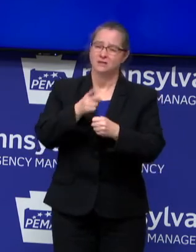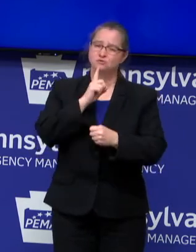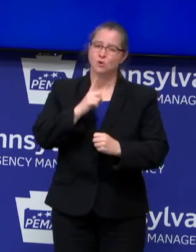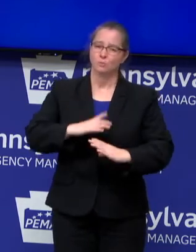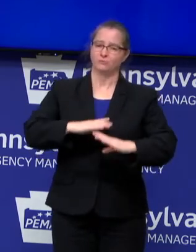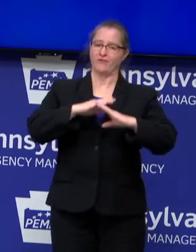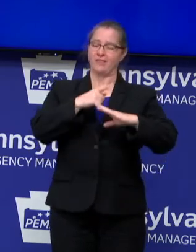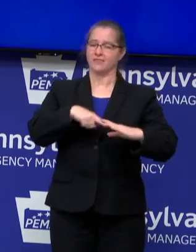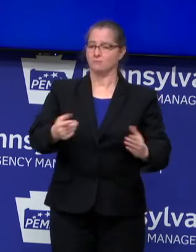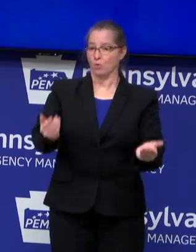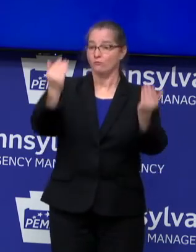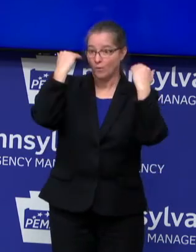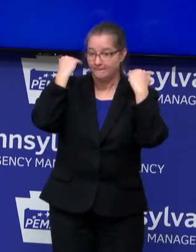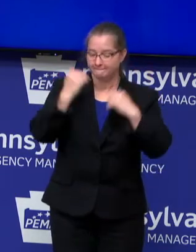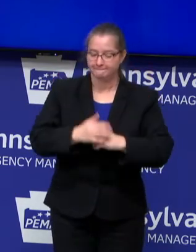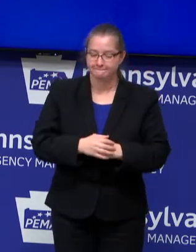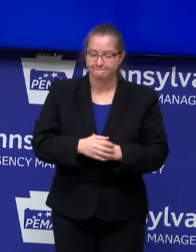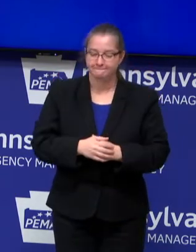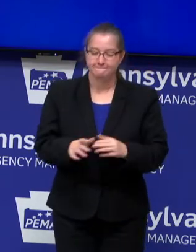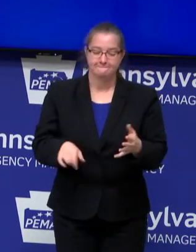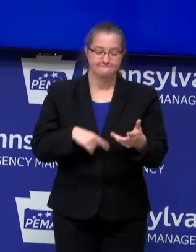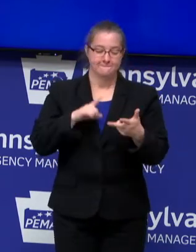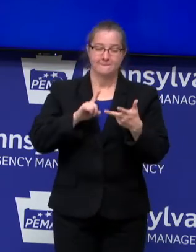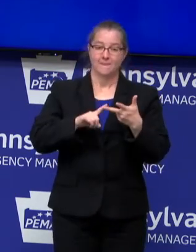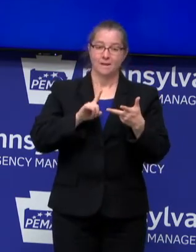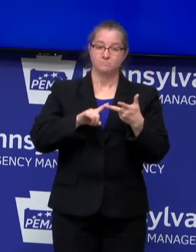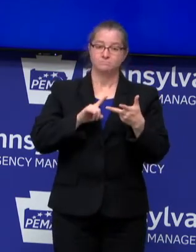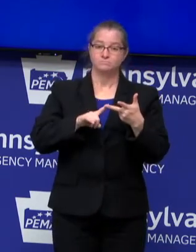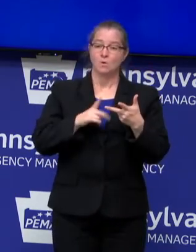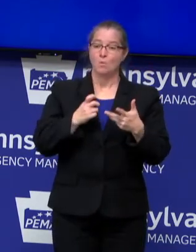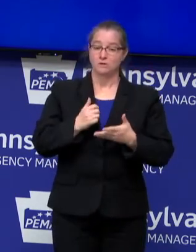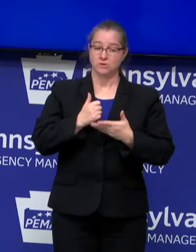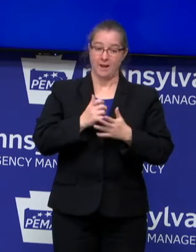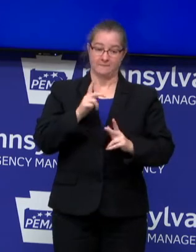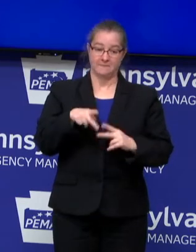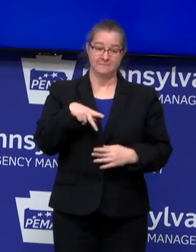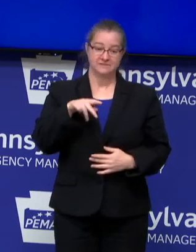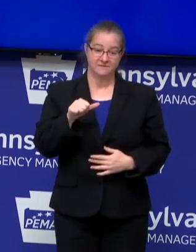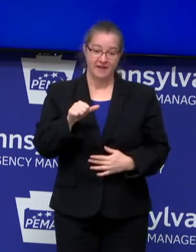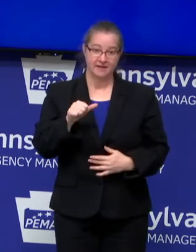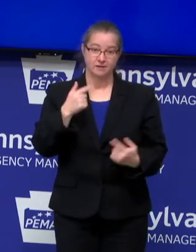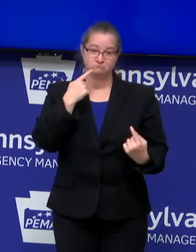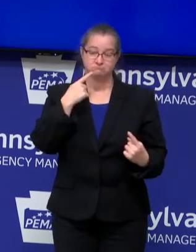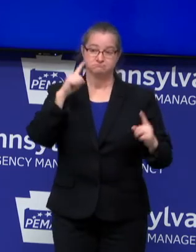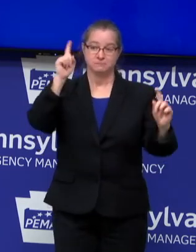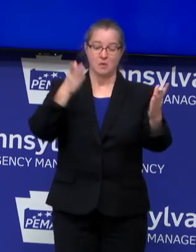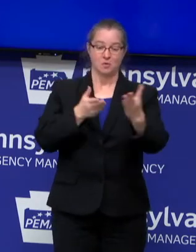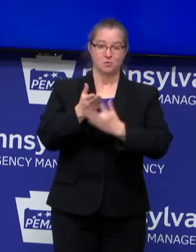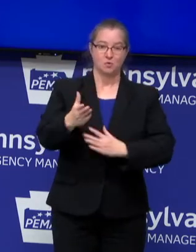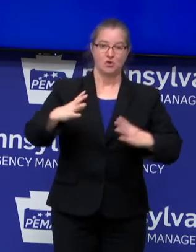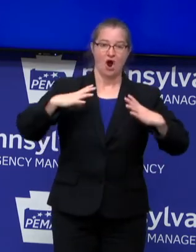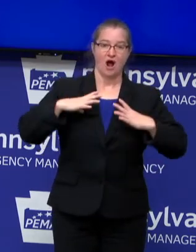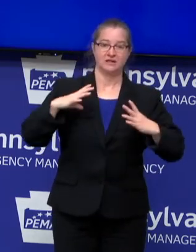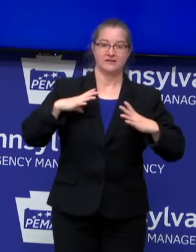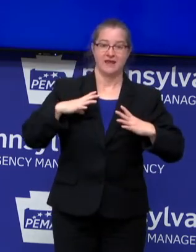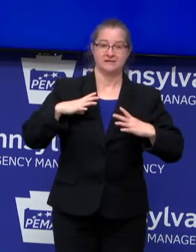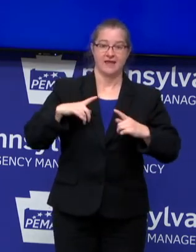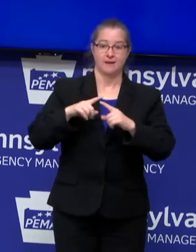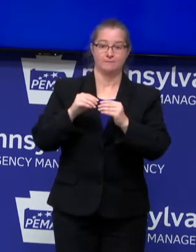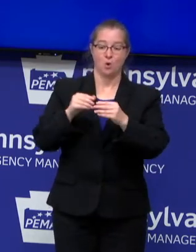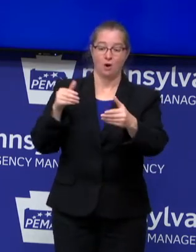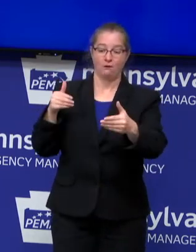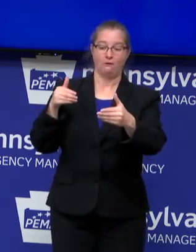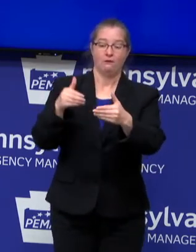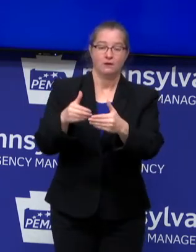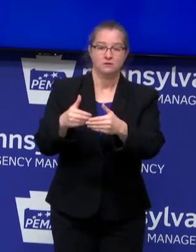them from being overwhelmed. The third thing is to help Pennsylvanians get through the holiday season and closer to a widely available vaccine.